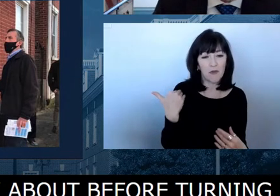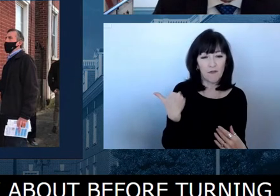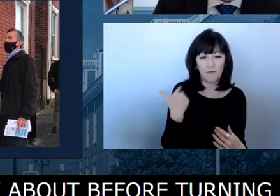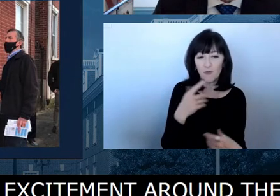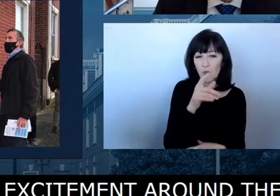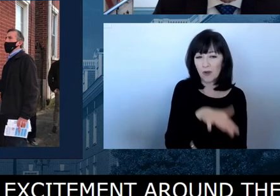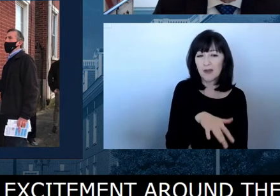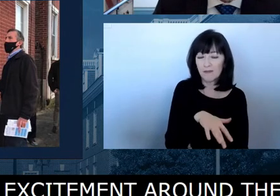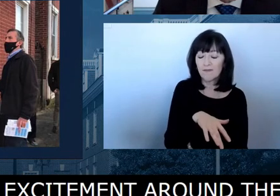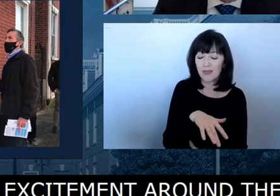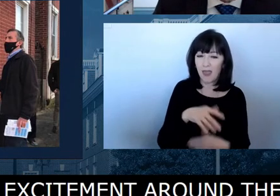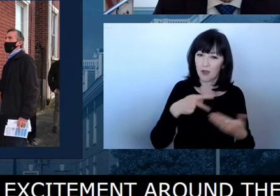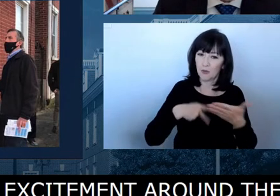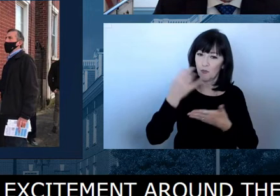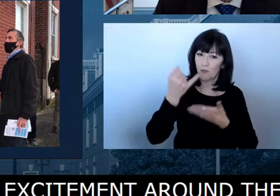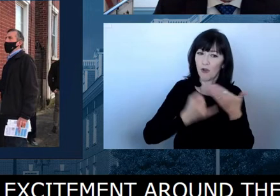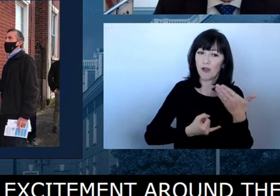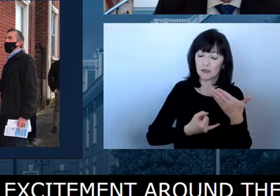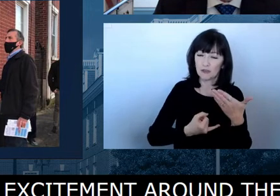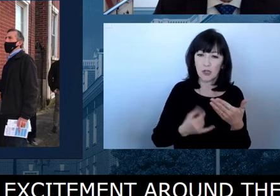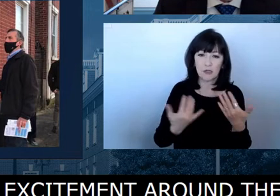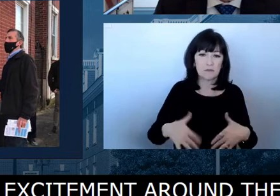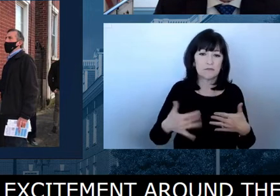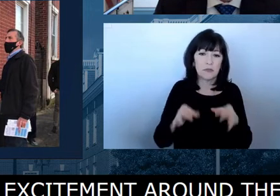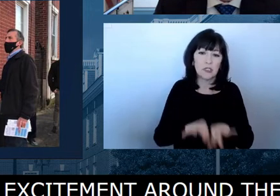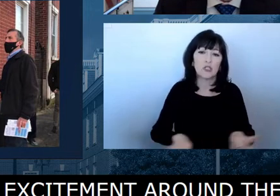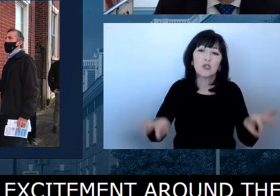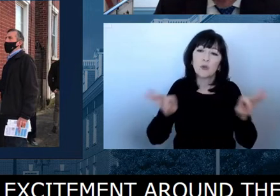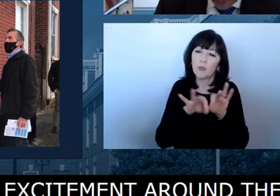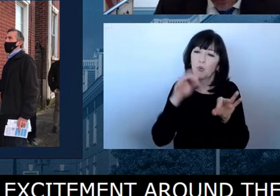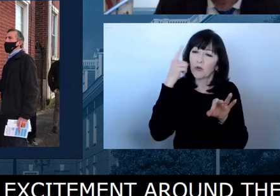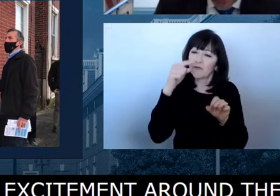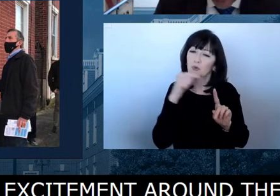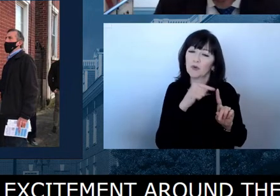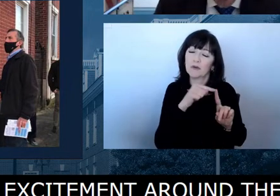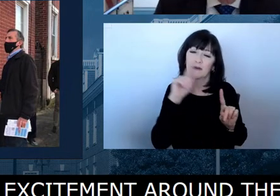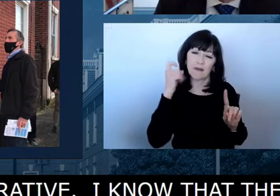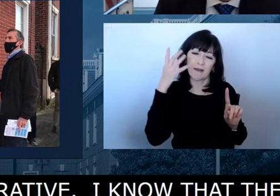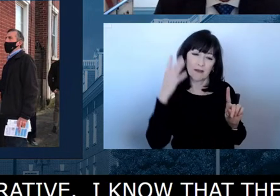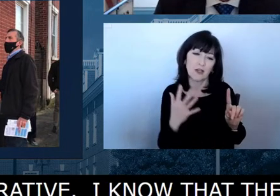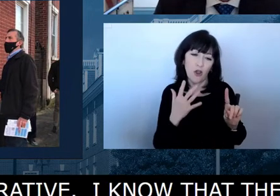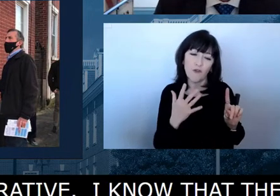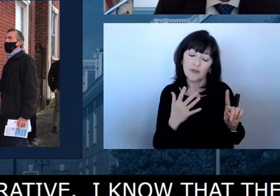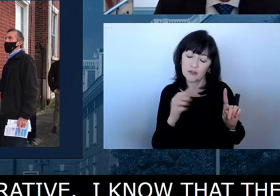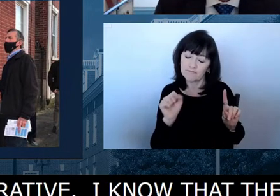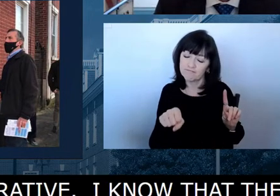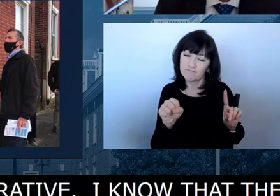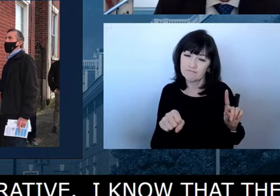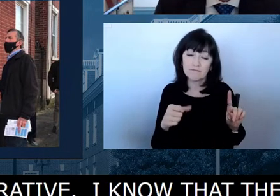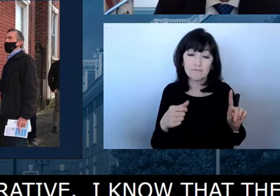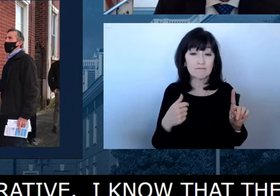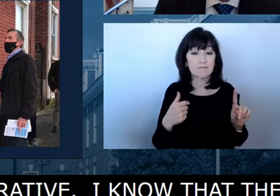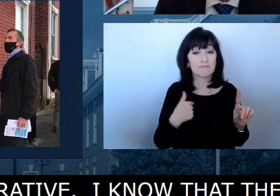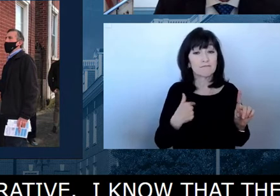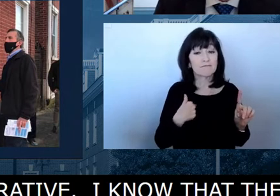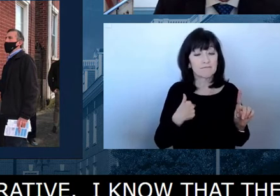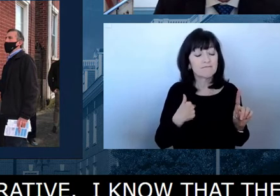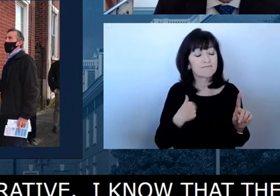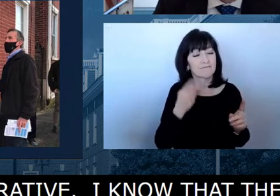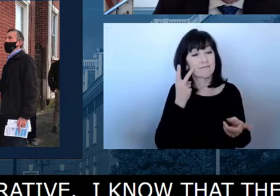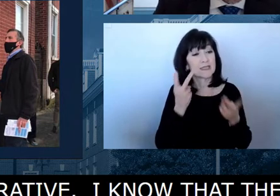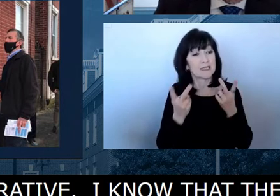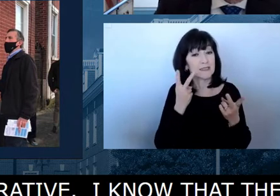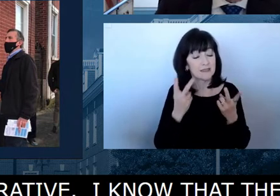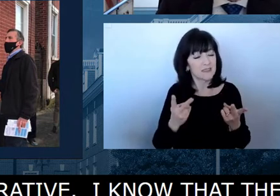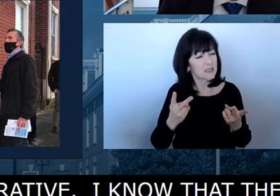about this initiative and how important it is to him. and I just want to share with everyone that as secretary, it's, it's incredibly important to